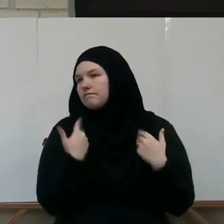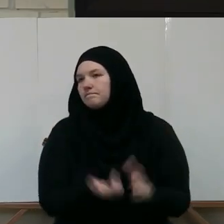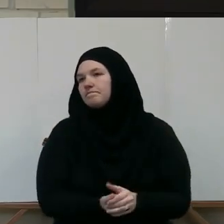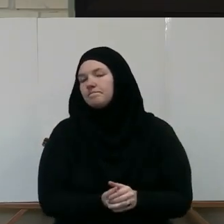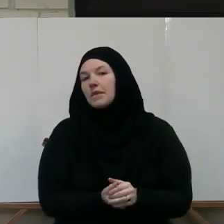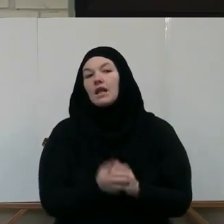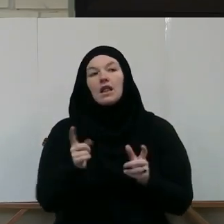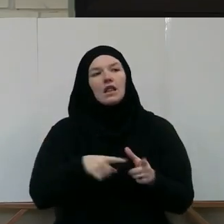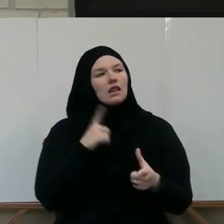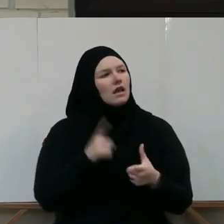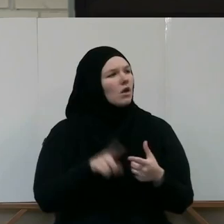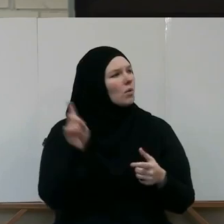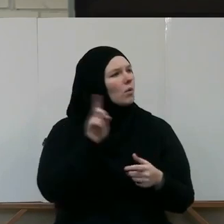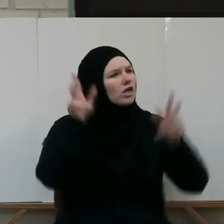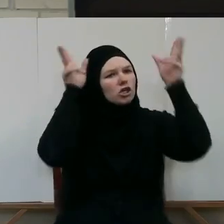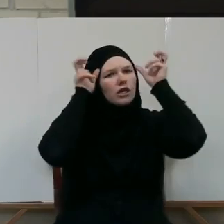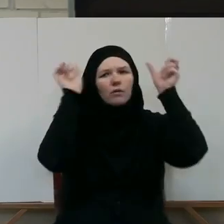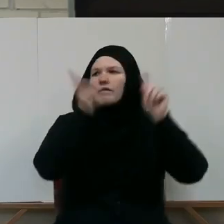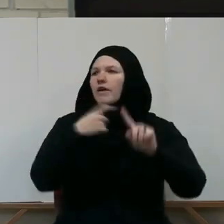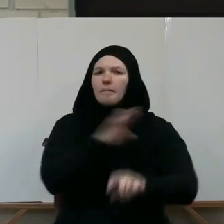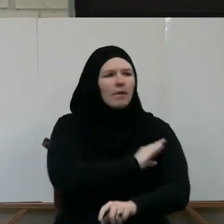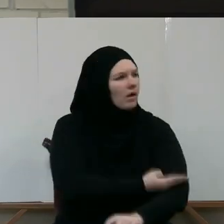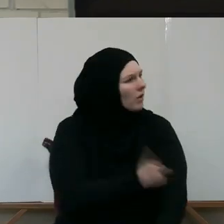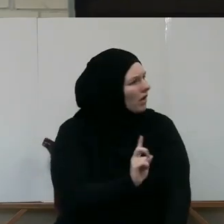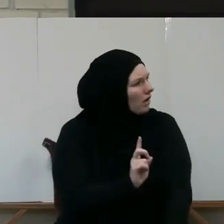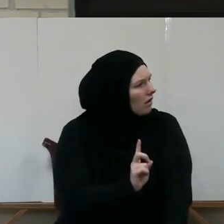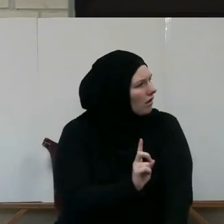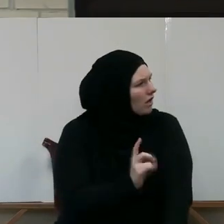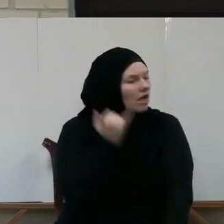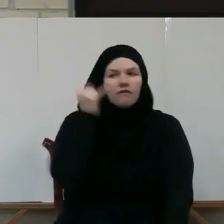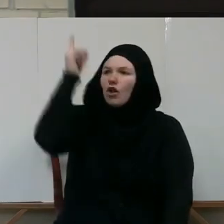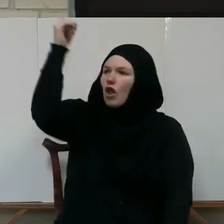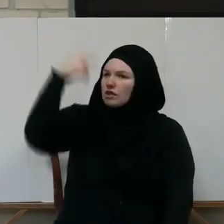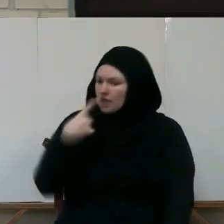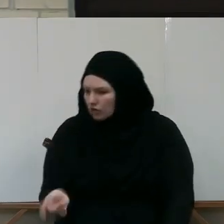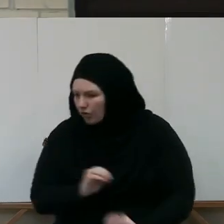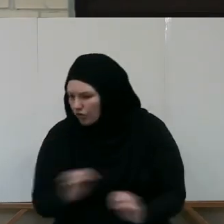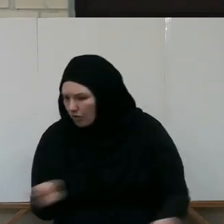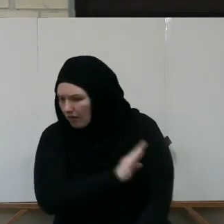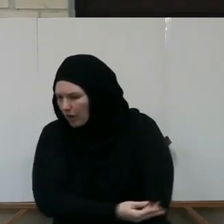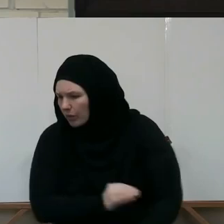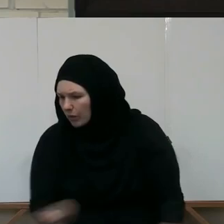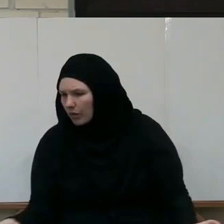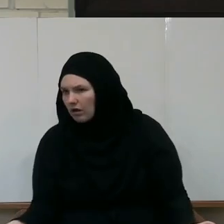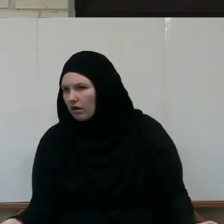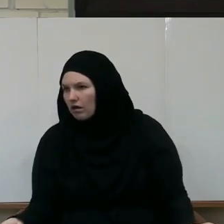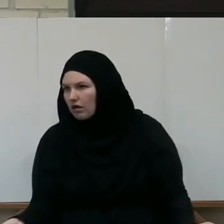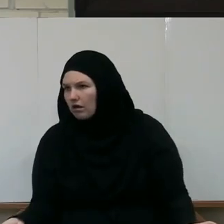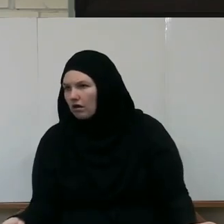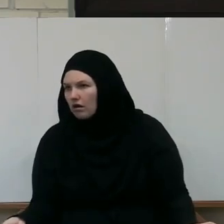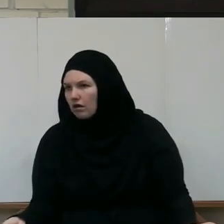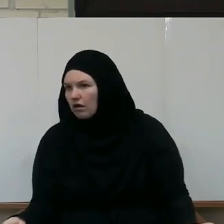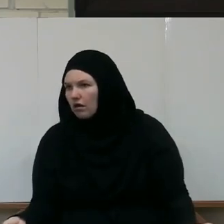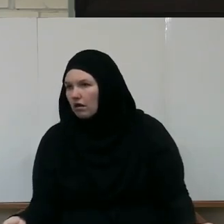Then, where does the shaitan get his power? If Allah tells him, you have no power, if he vows that he will